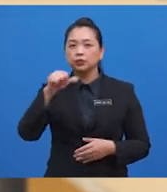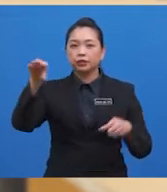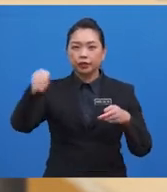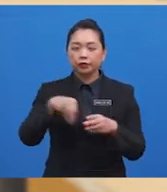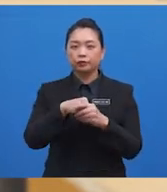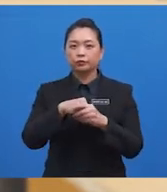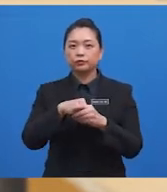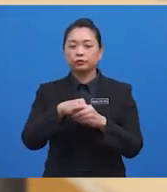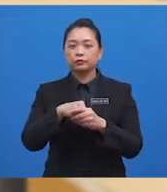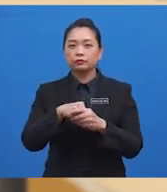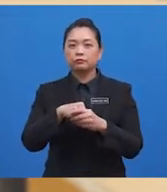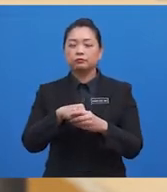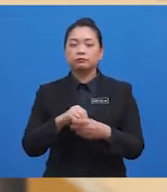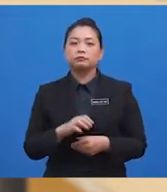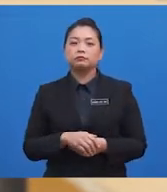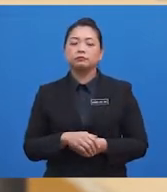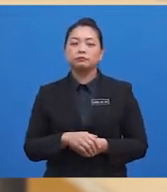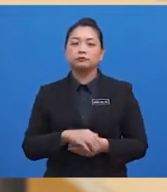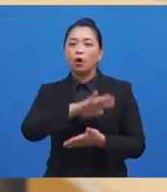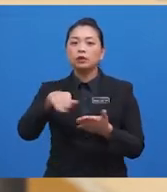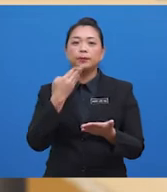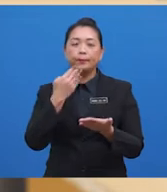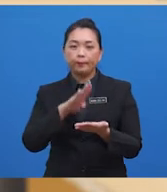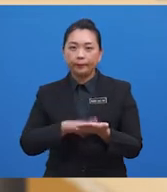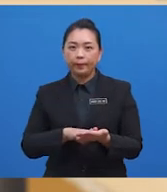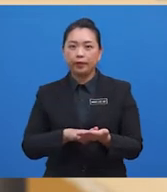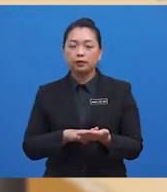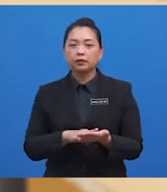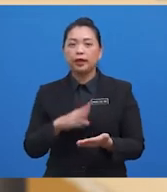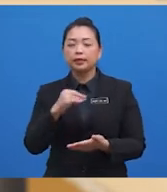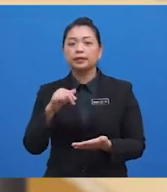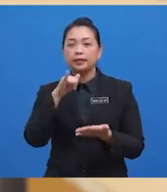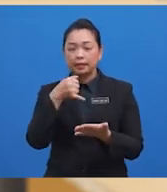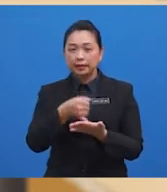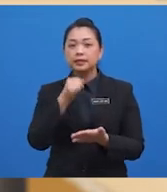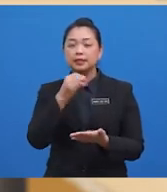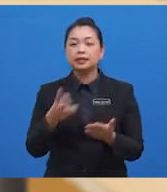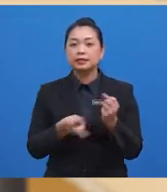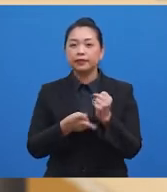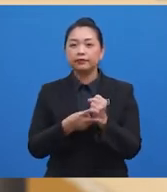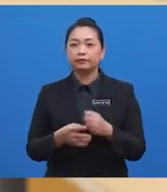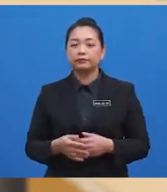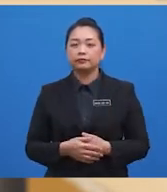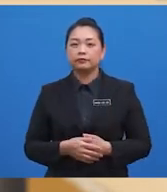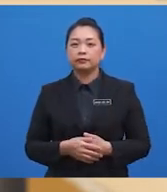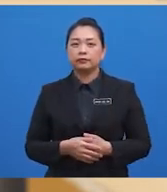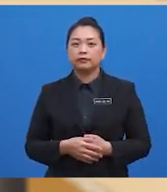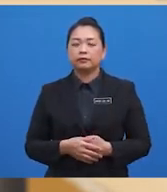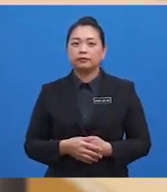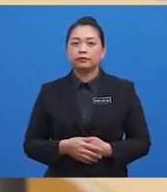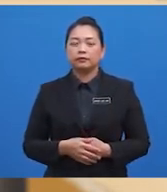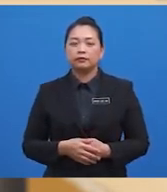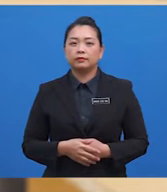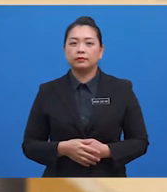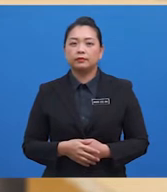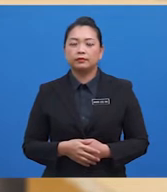the contaminants in tobacco smoke, it still isn't safe. And the number seven statement is a statement